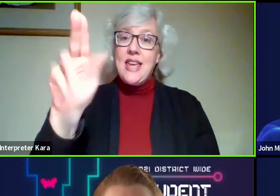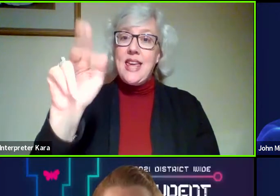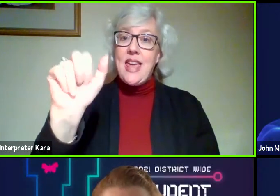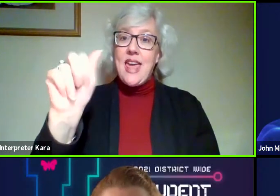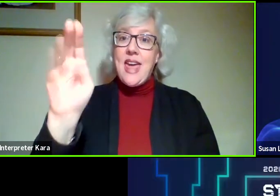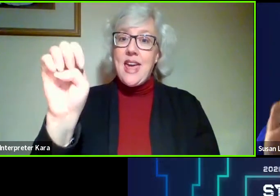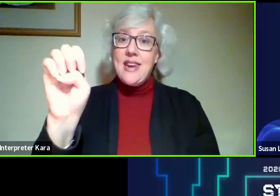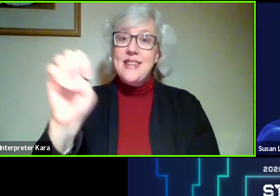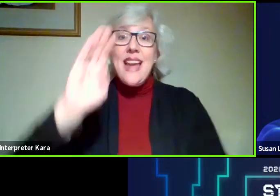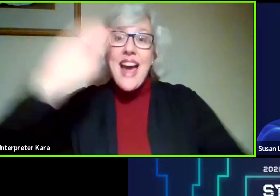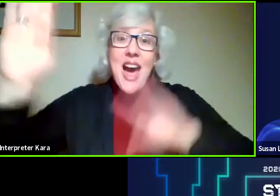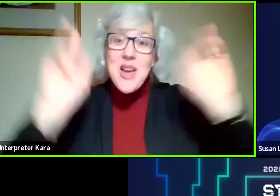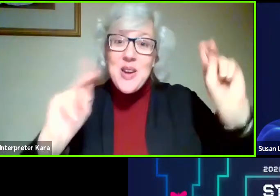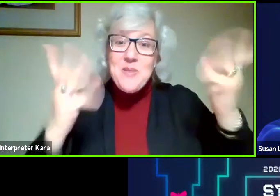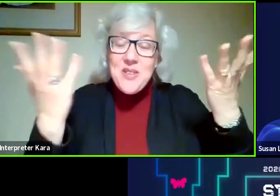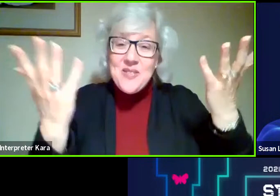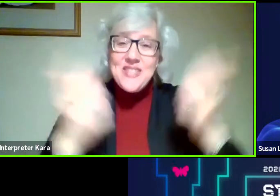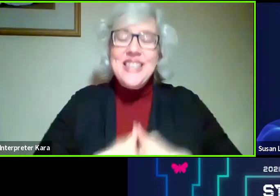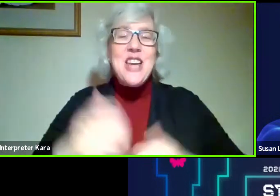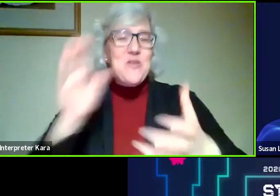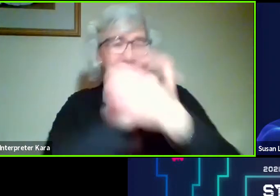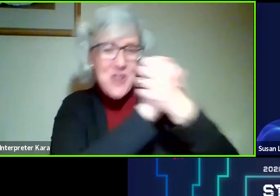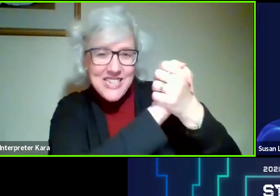Hi, everybody. Congratulations.